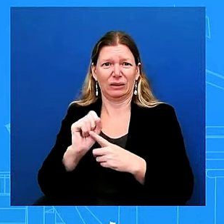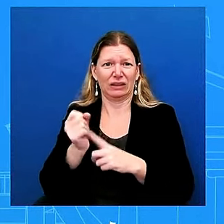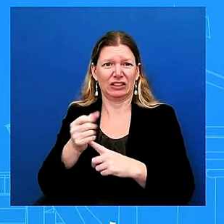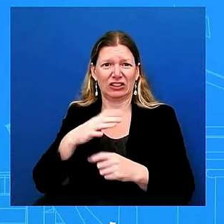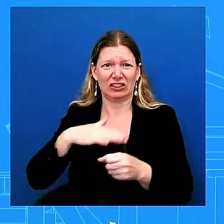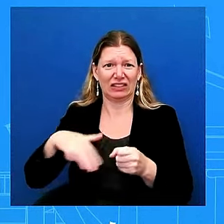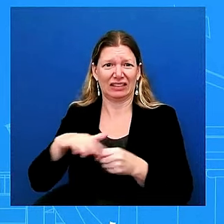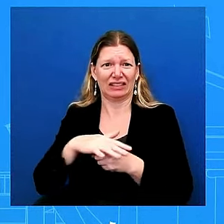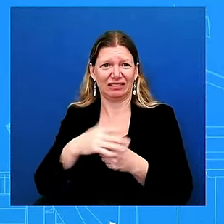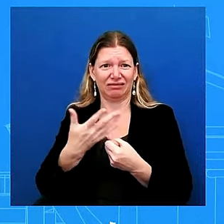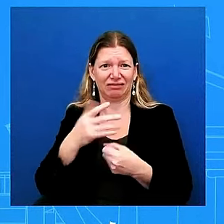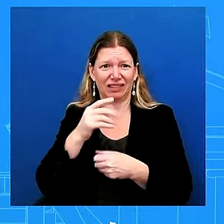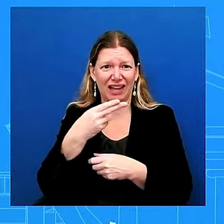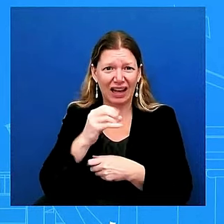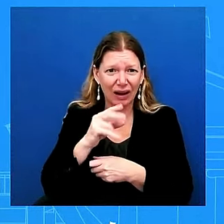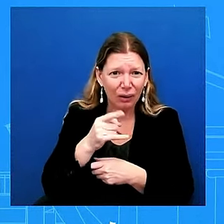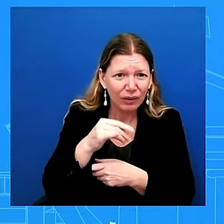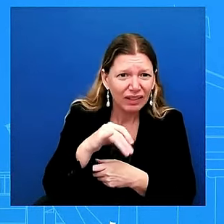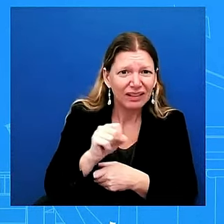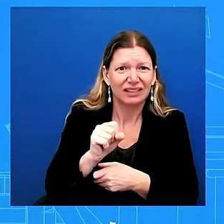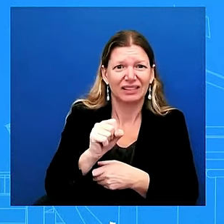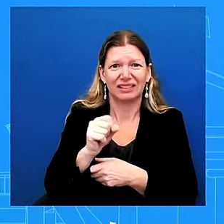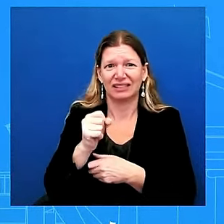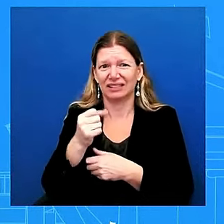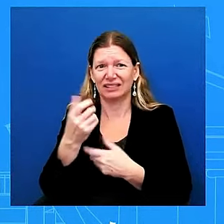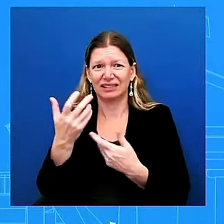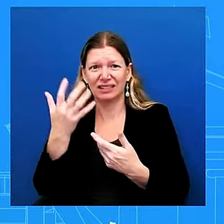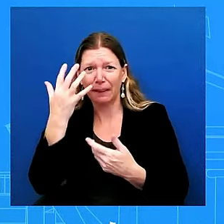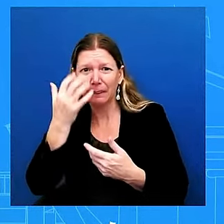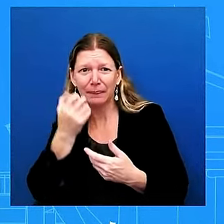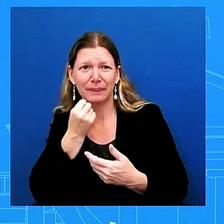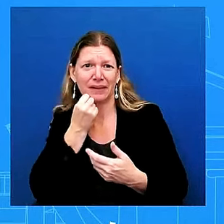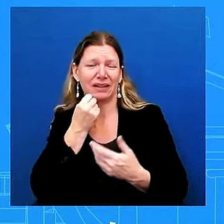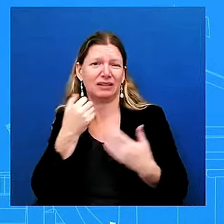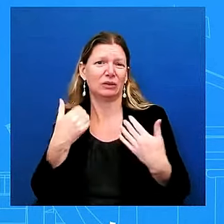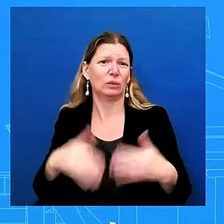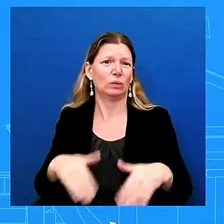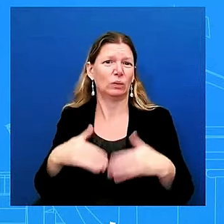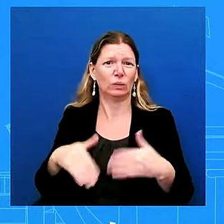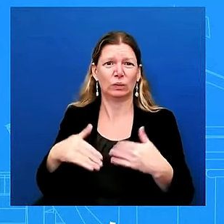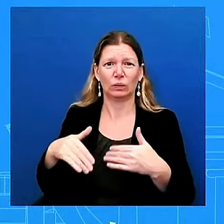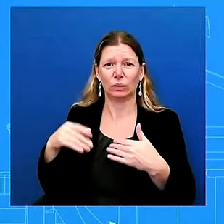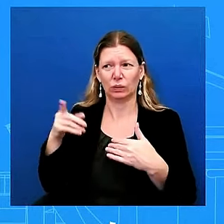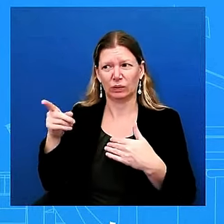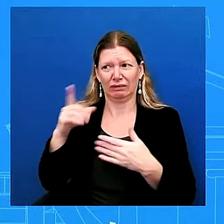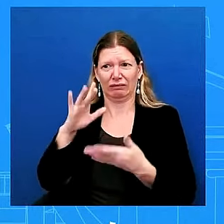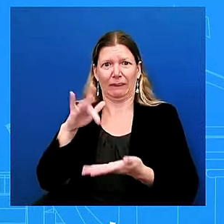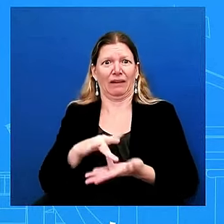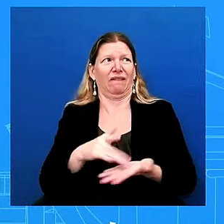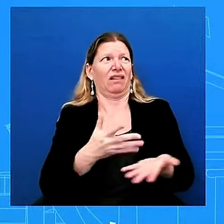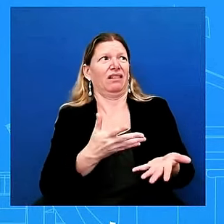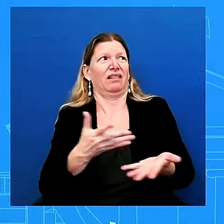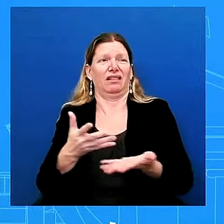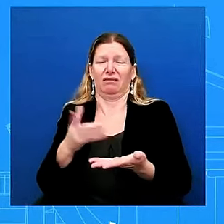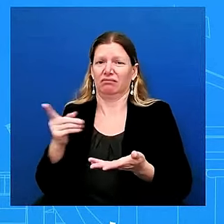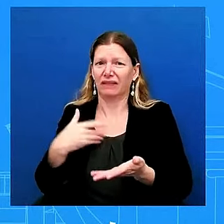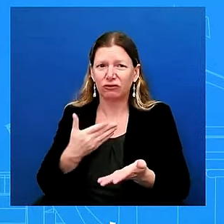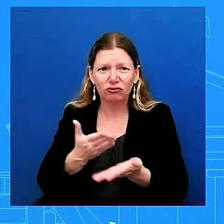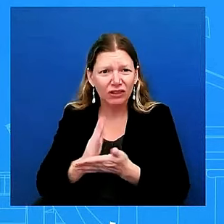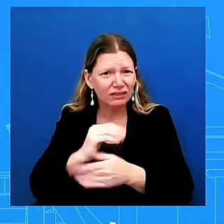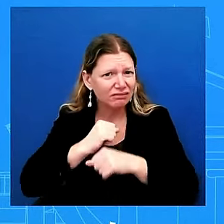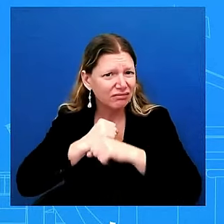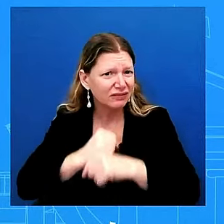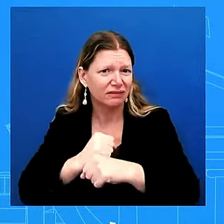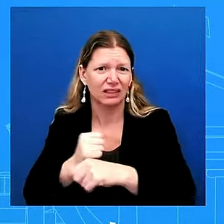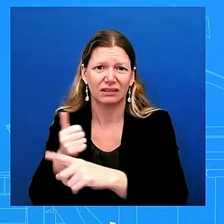and so that's what we support that's what we believe that's what we have said we're going to have conversations with the israeli government about